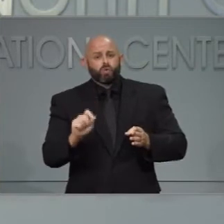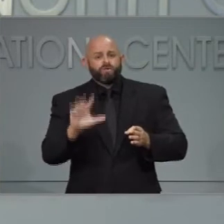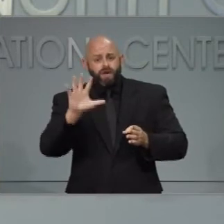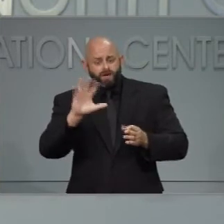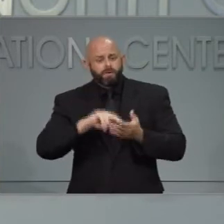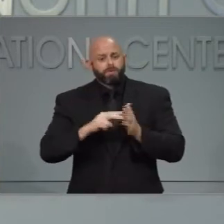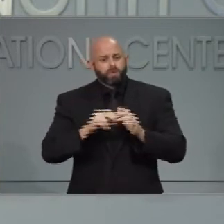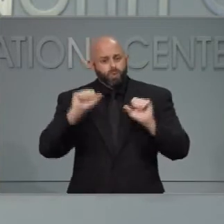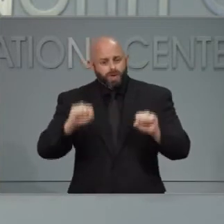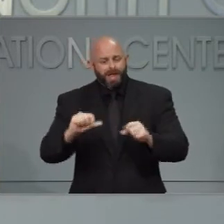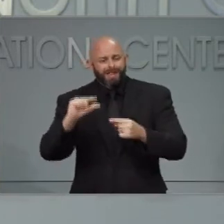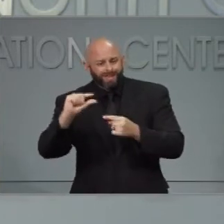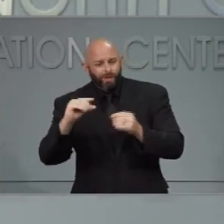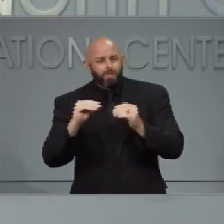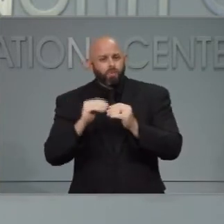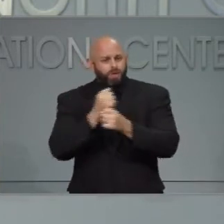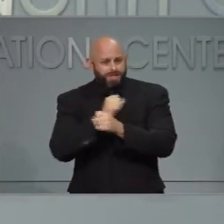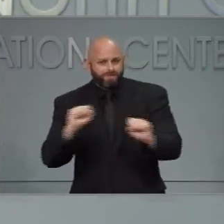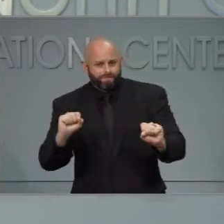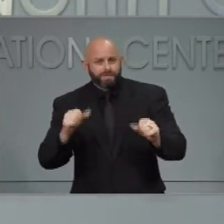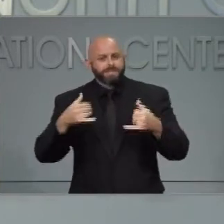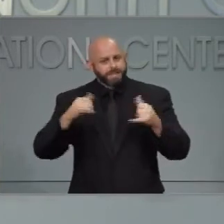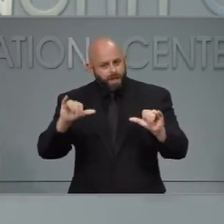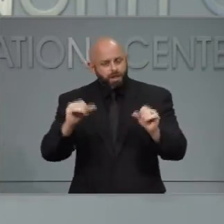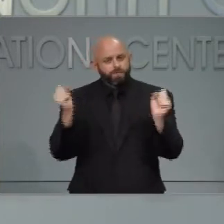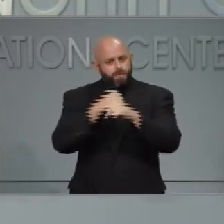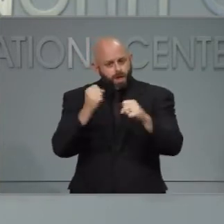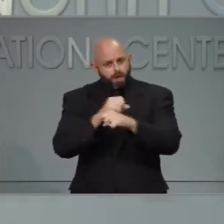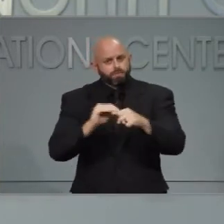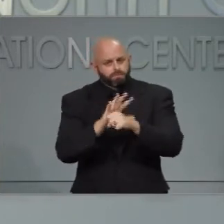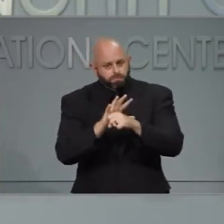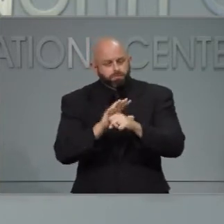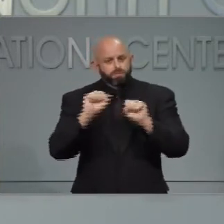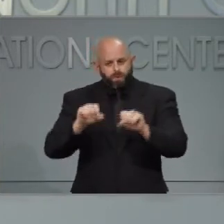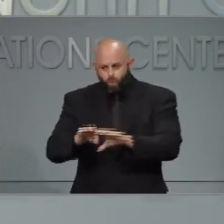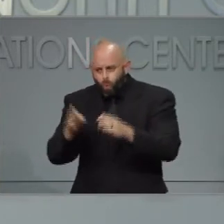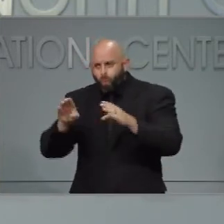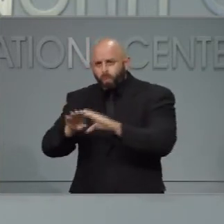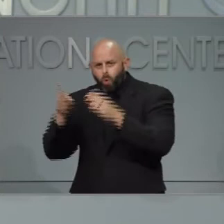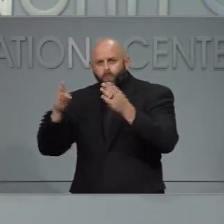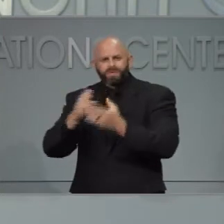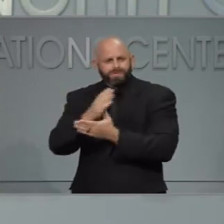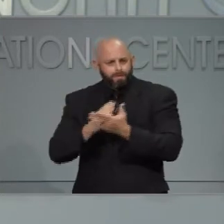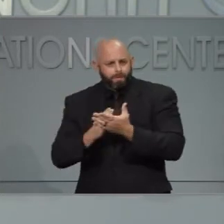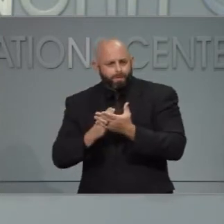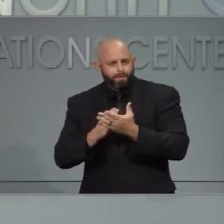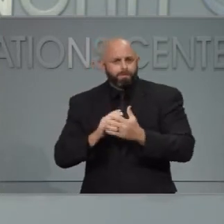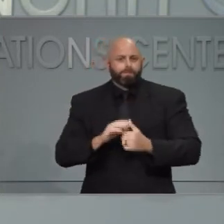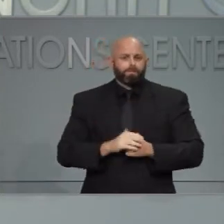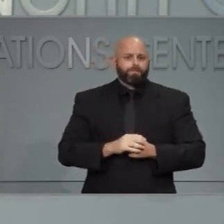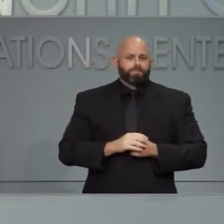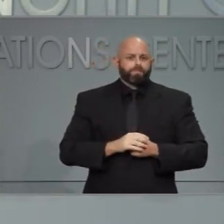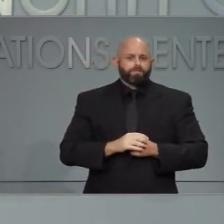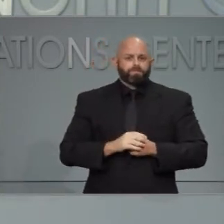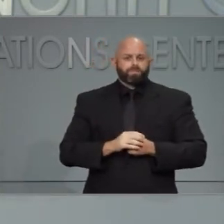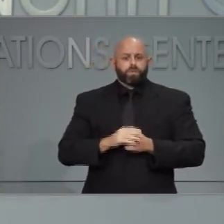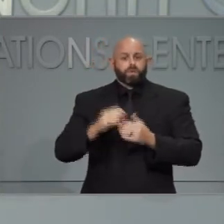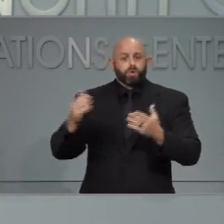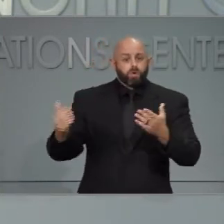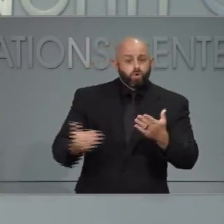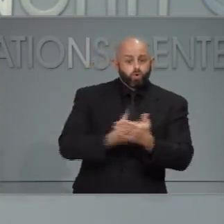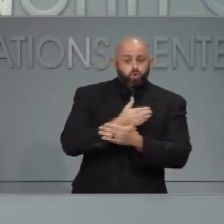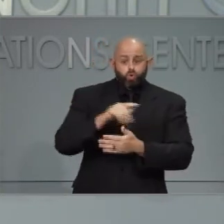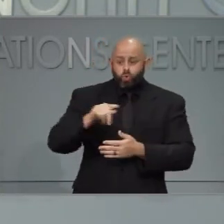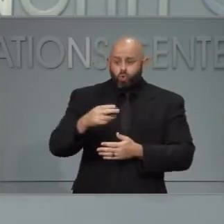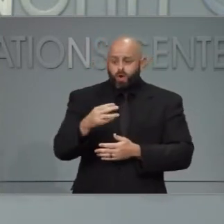more things while still fighting the virus as vigorously as ever. In fact, a new phase is